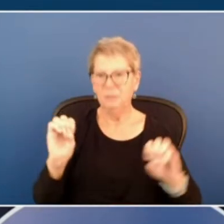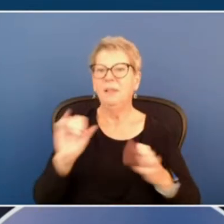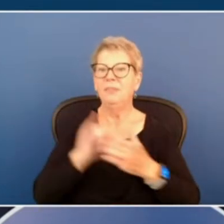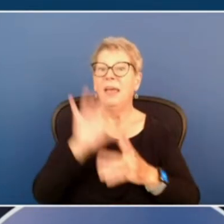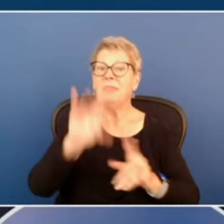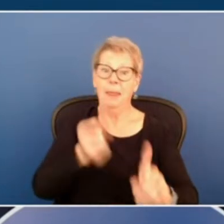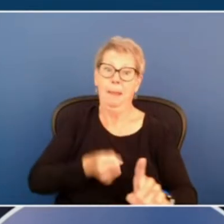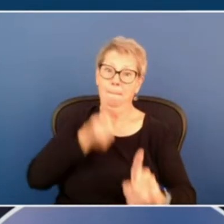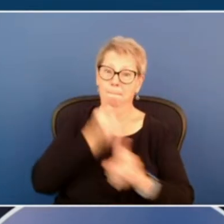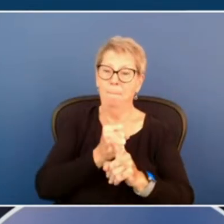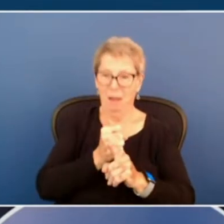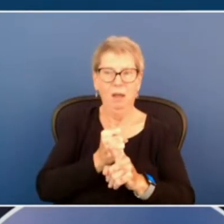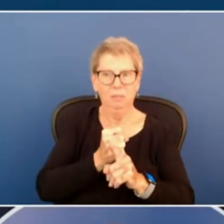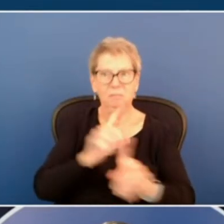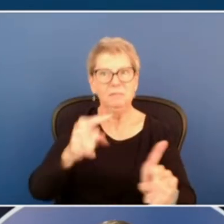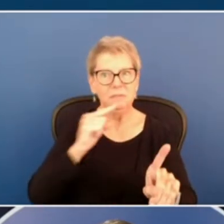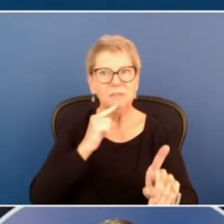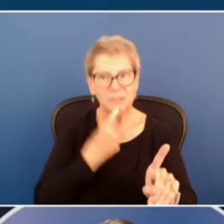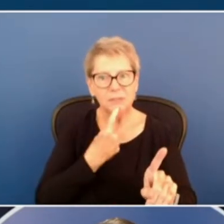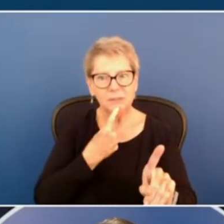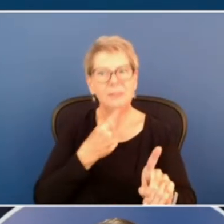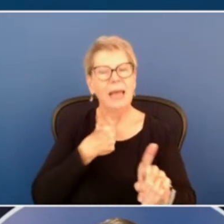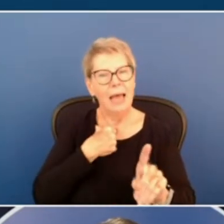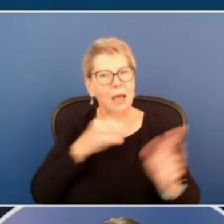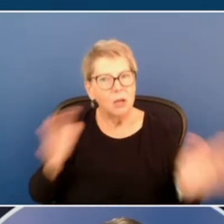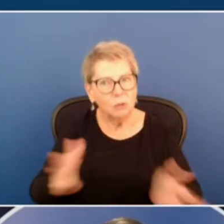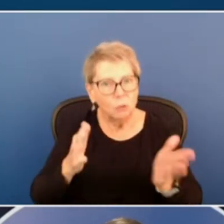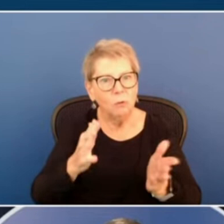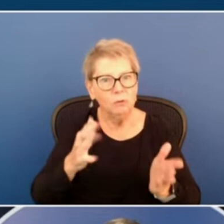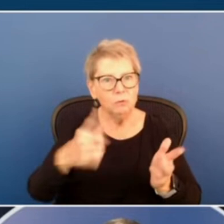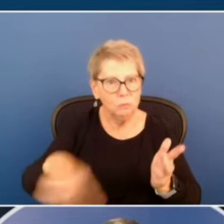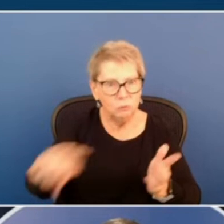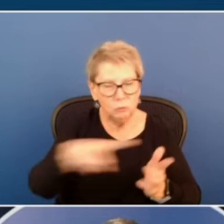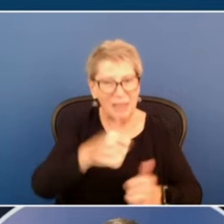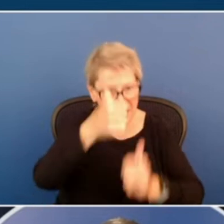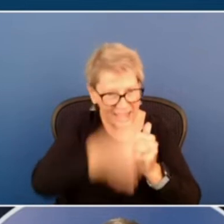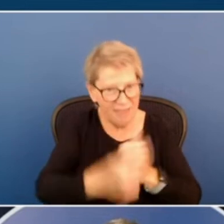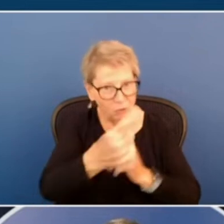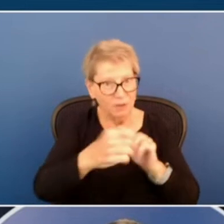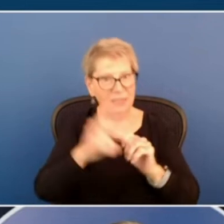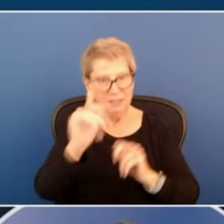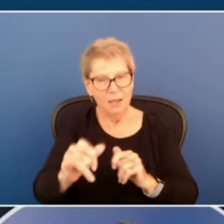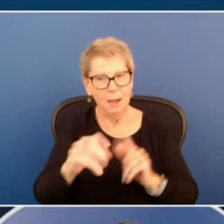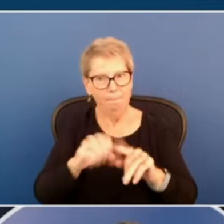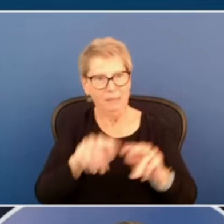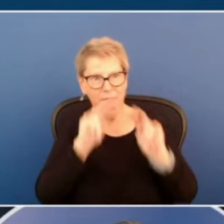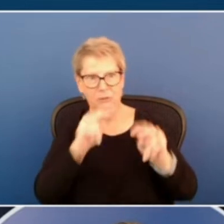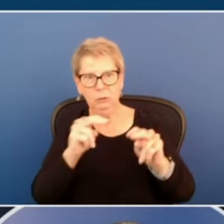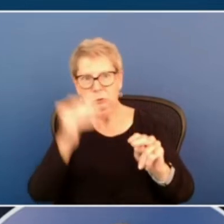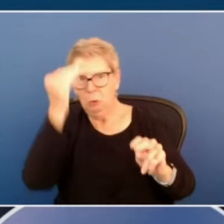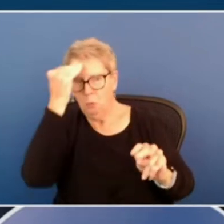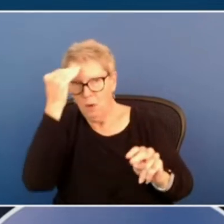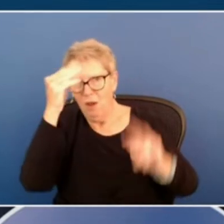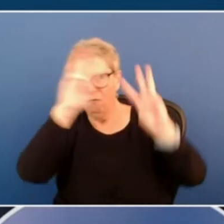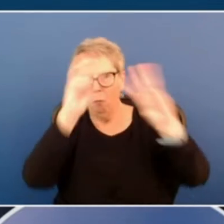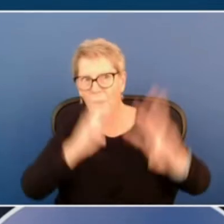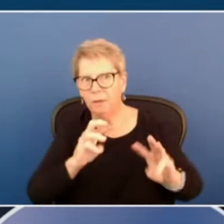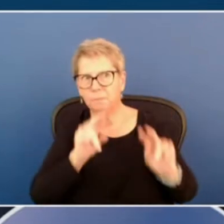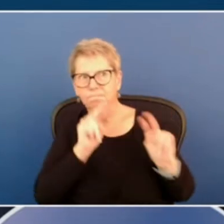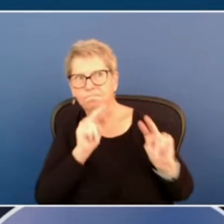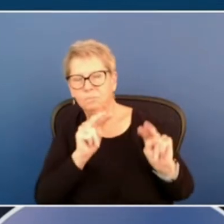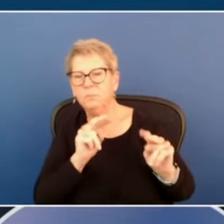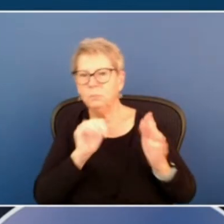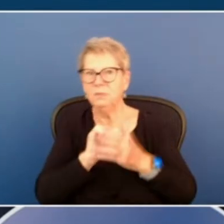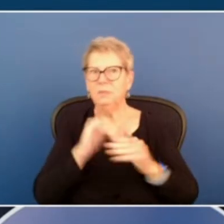should be taken seriously, and I encourage everyone in Kentucky to be weather aware of what we're going to see in the coming